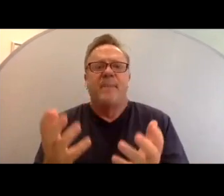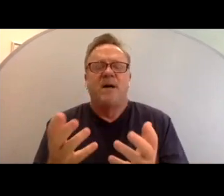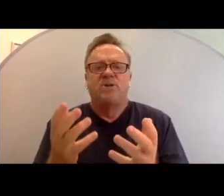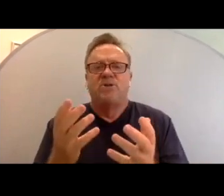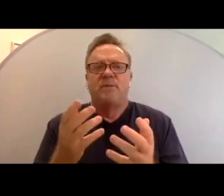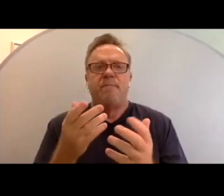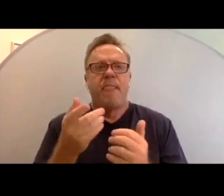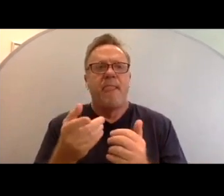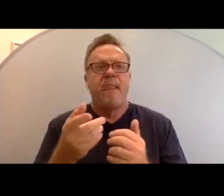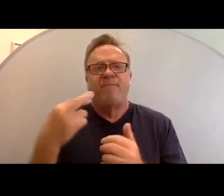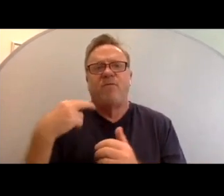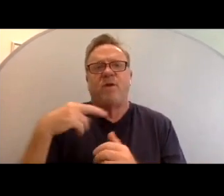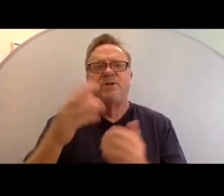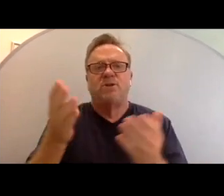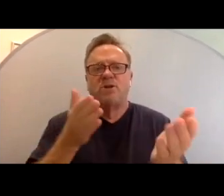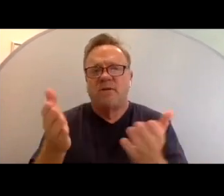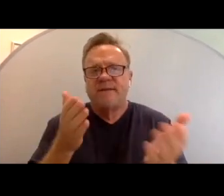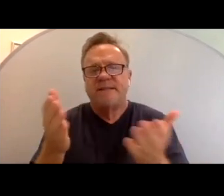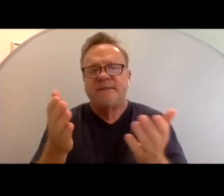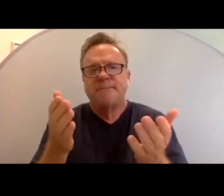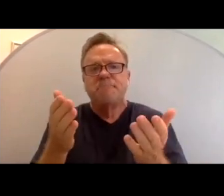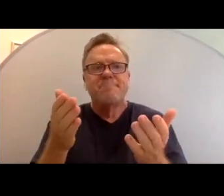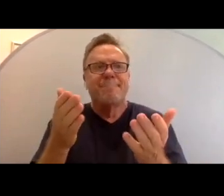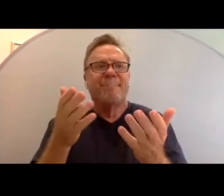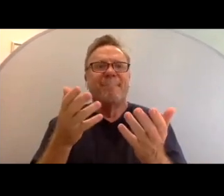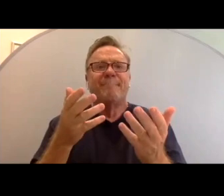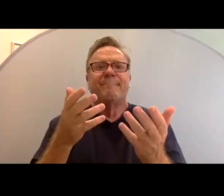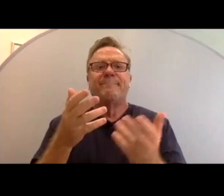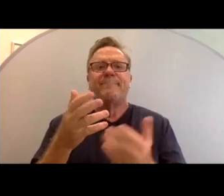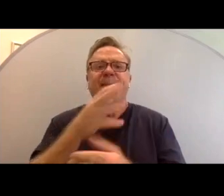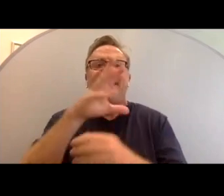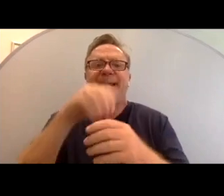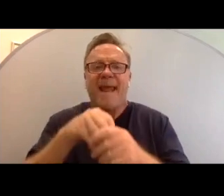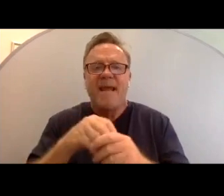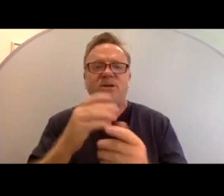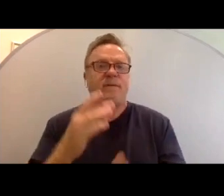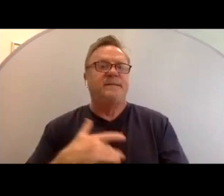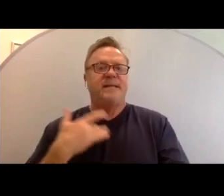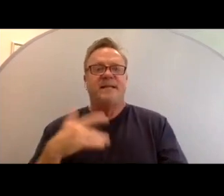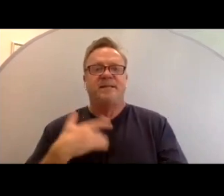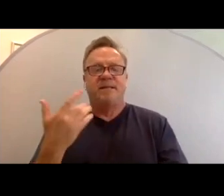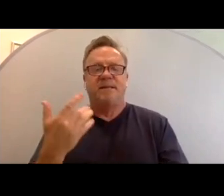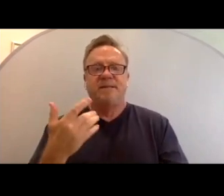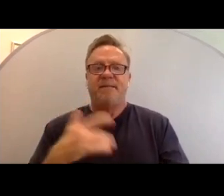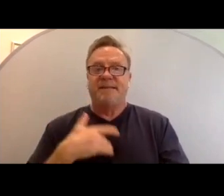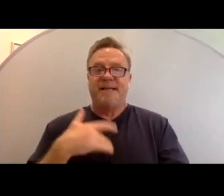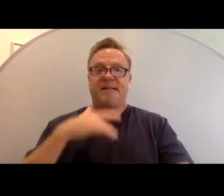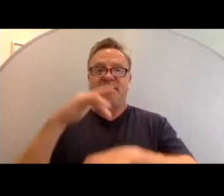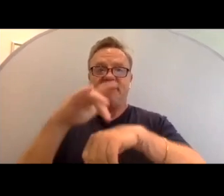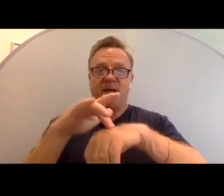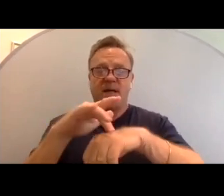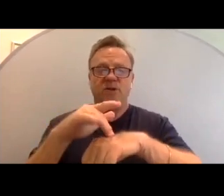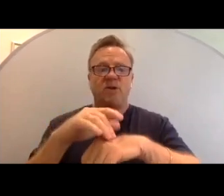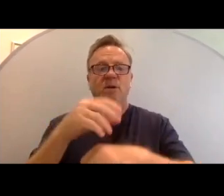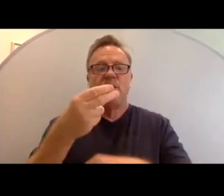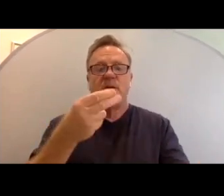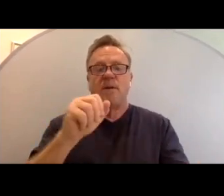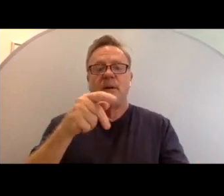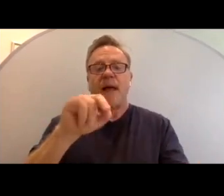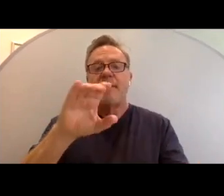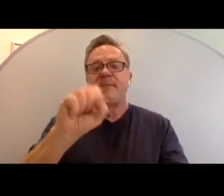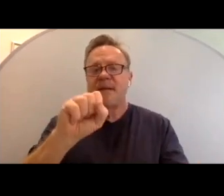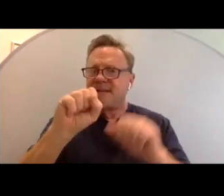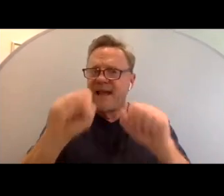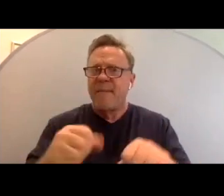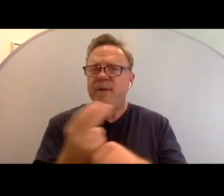religious services engage the sensories, engage the sense of touch. And haptics can be used